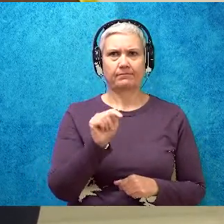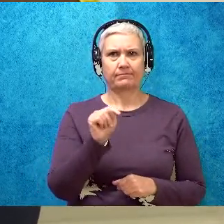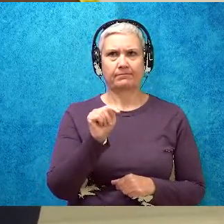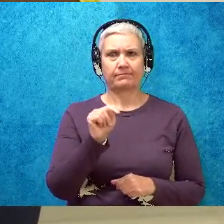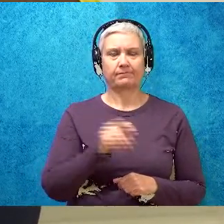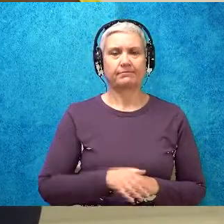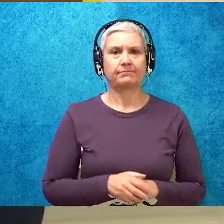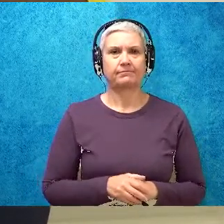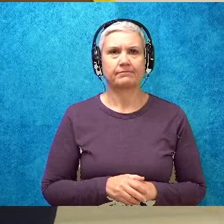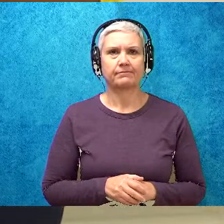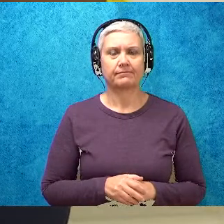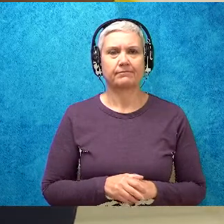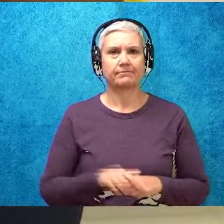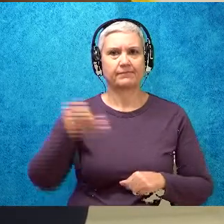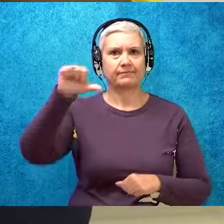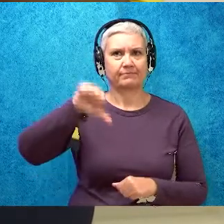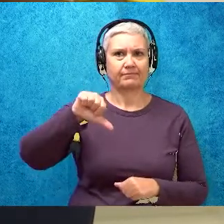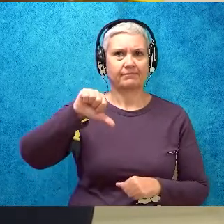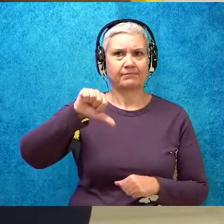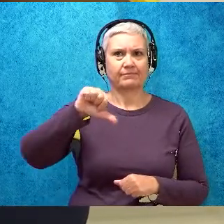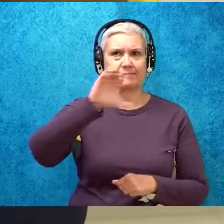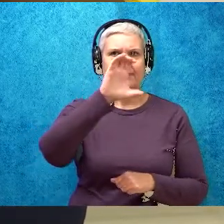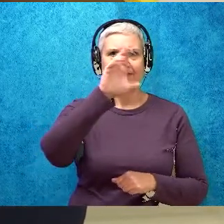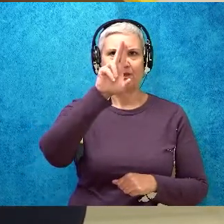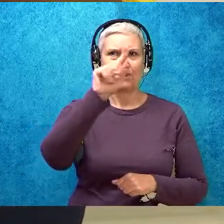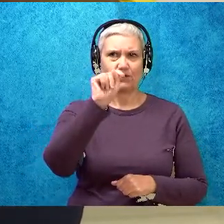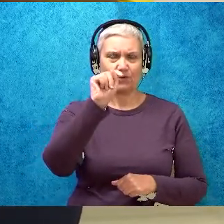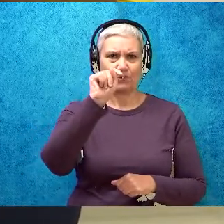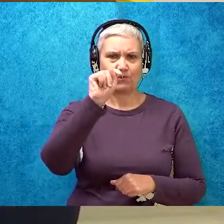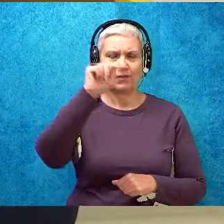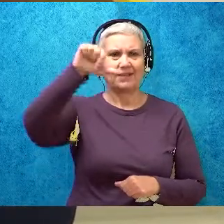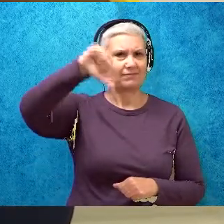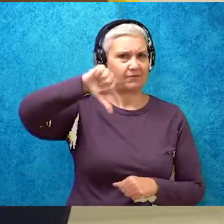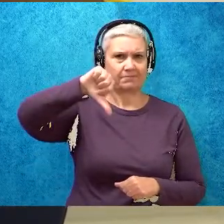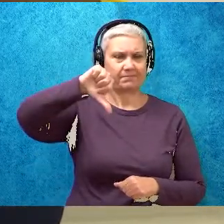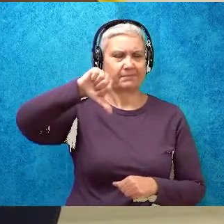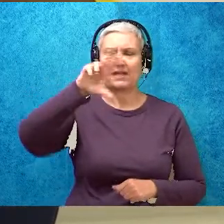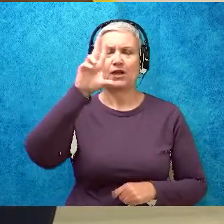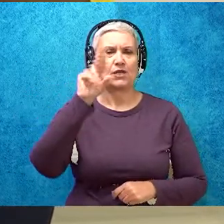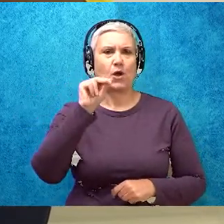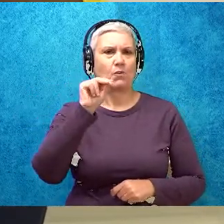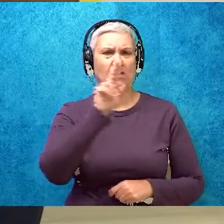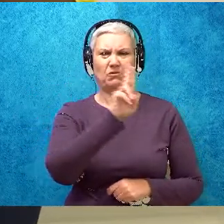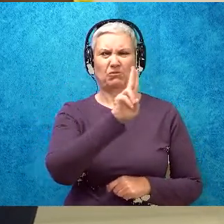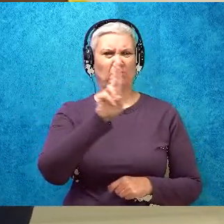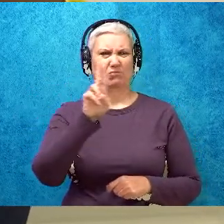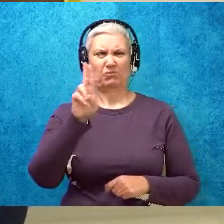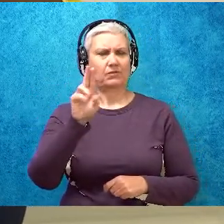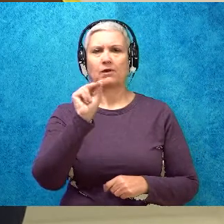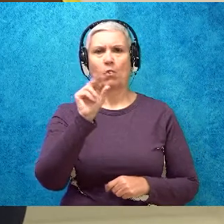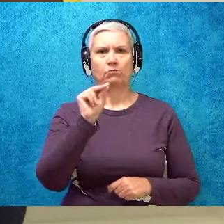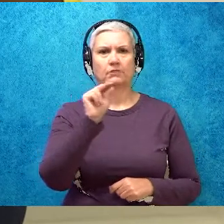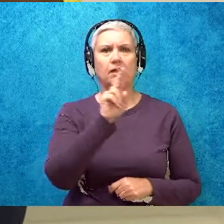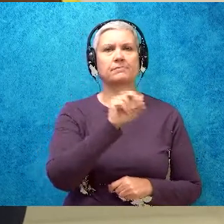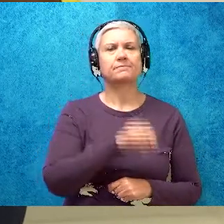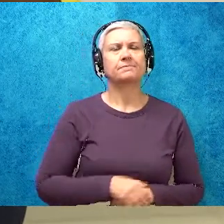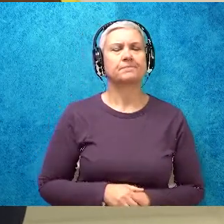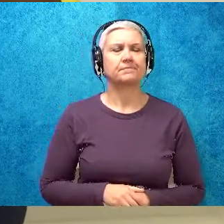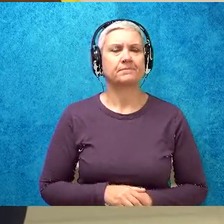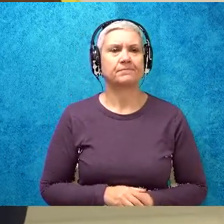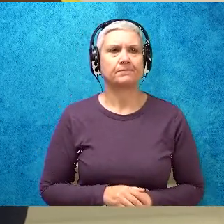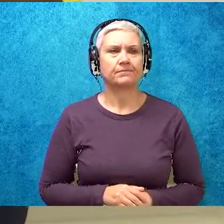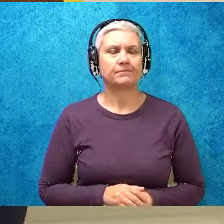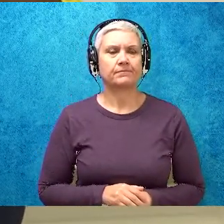Very good. Thumbs down. Cut does not have the long U sound. Next word.